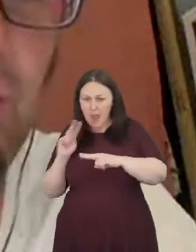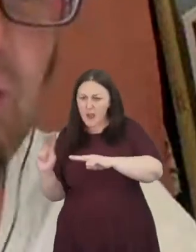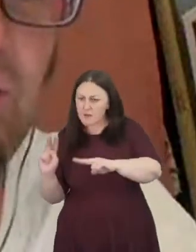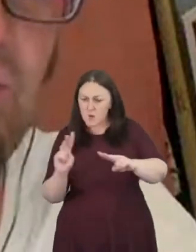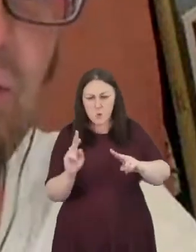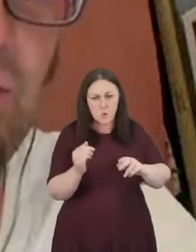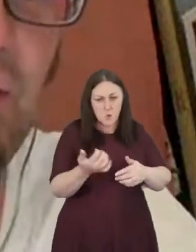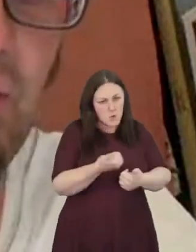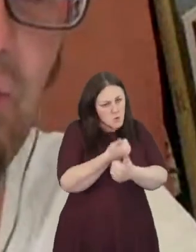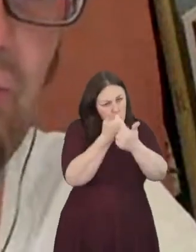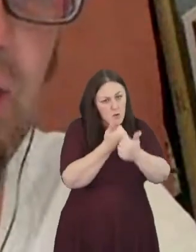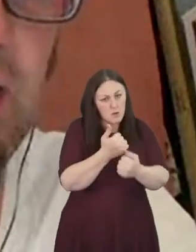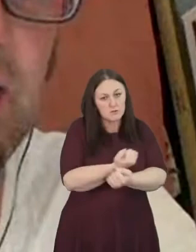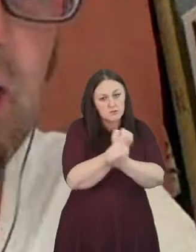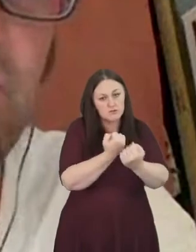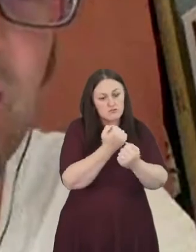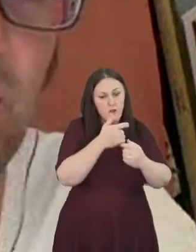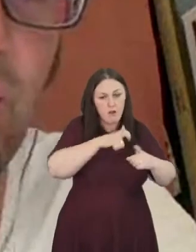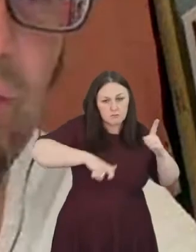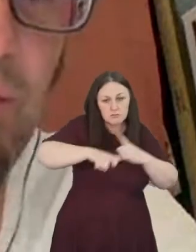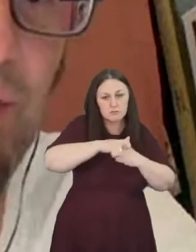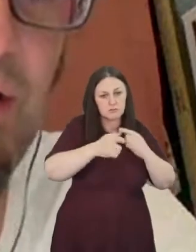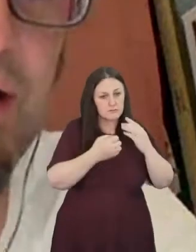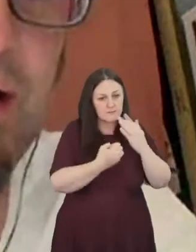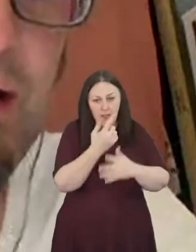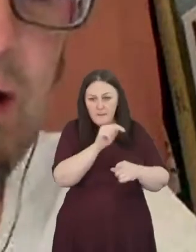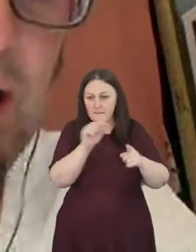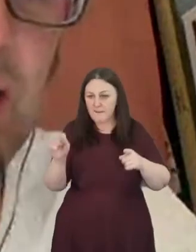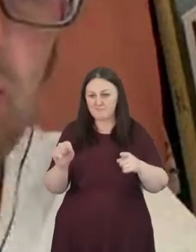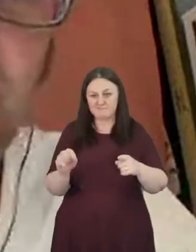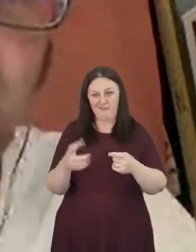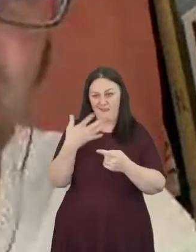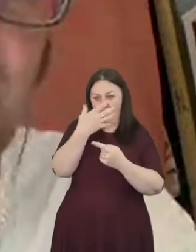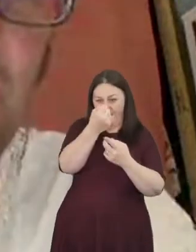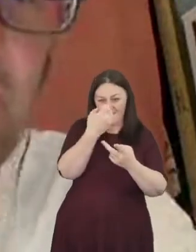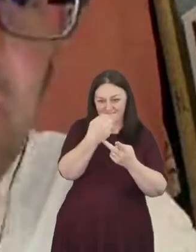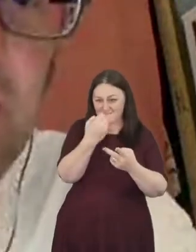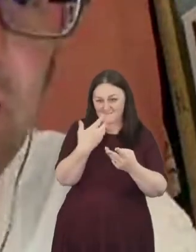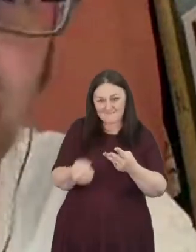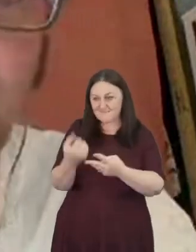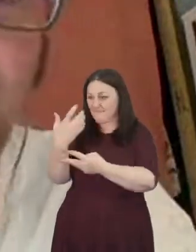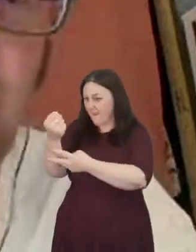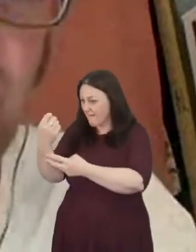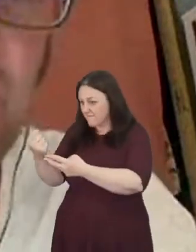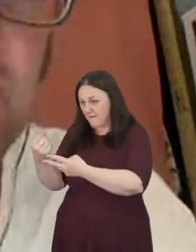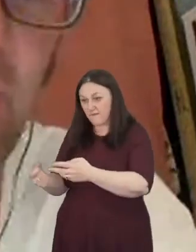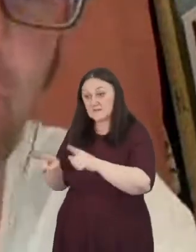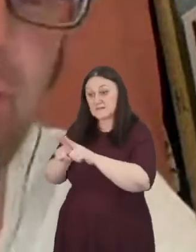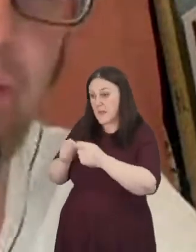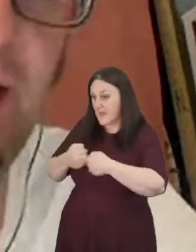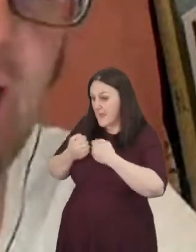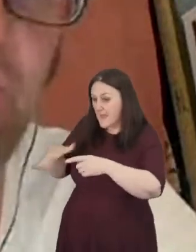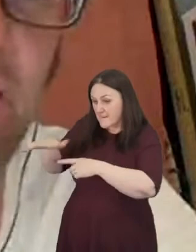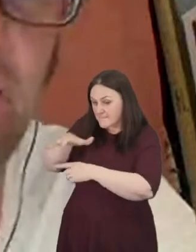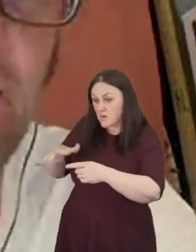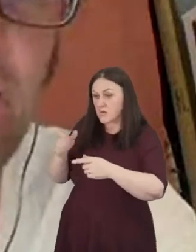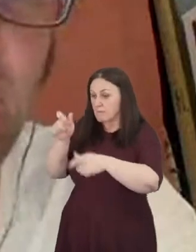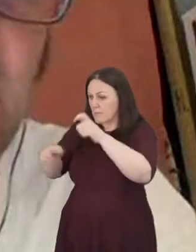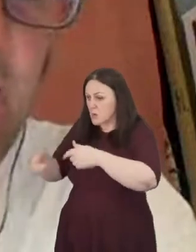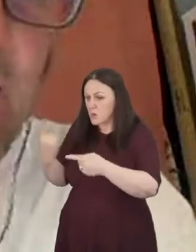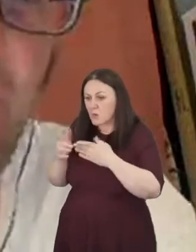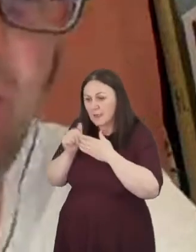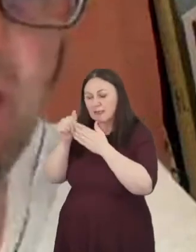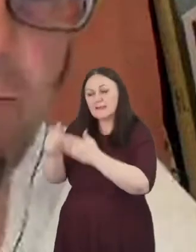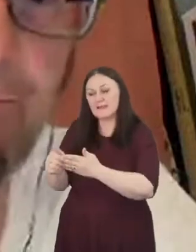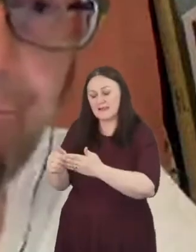development organizations in our country and even in our own community uh the folks that are leading most everything now are people that i've been